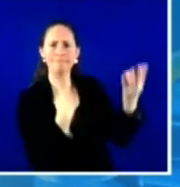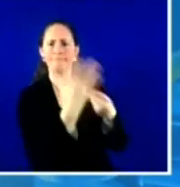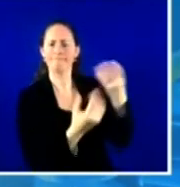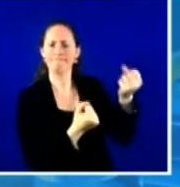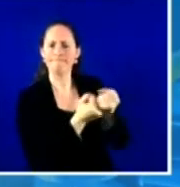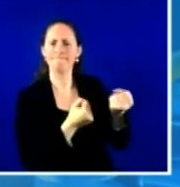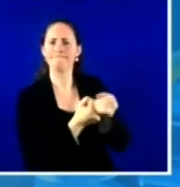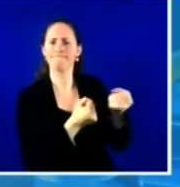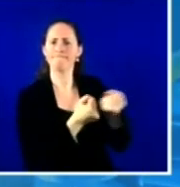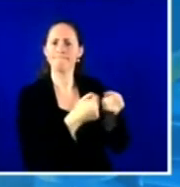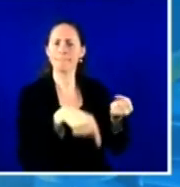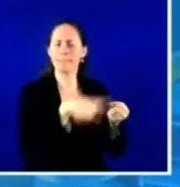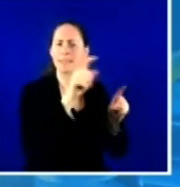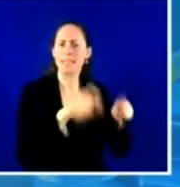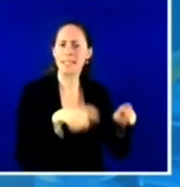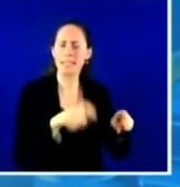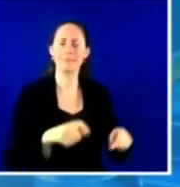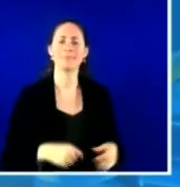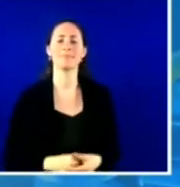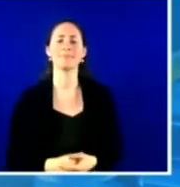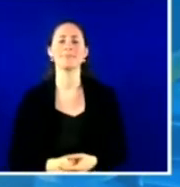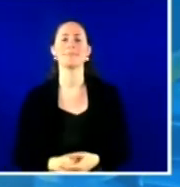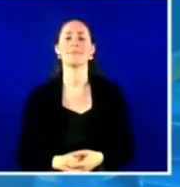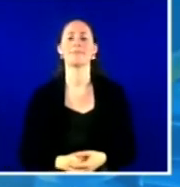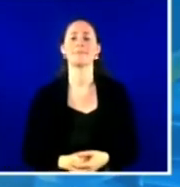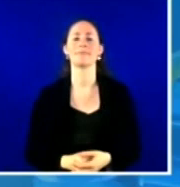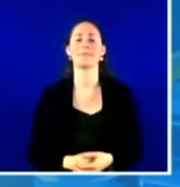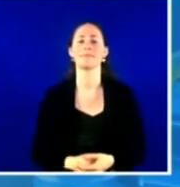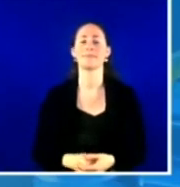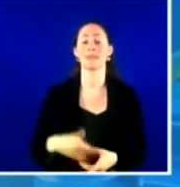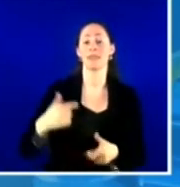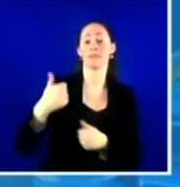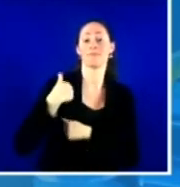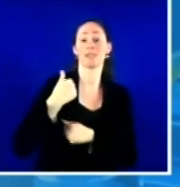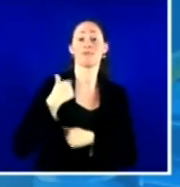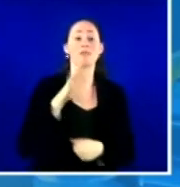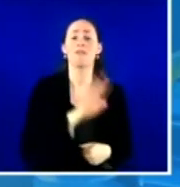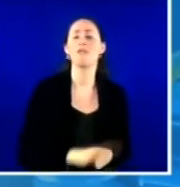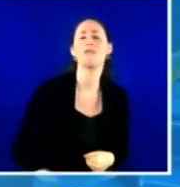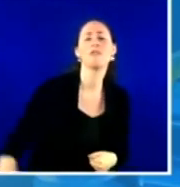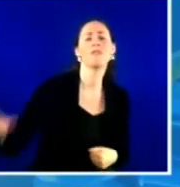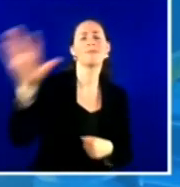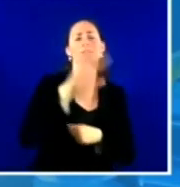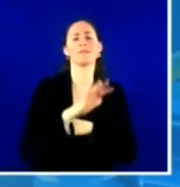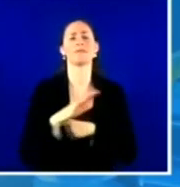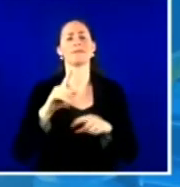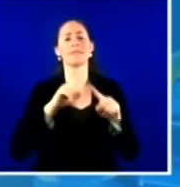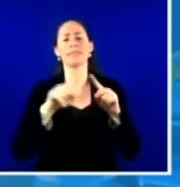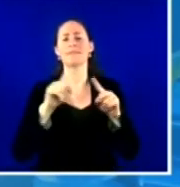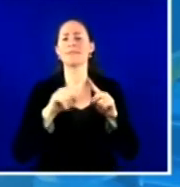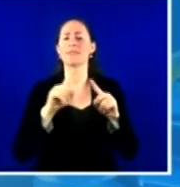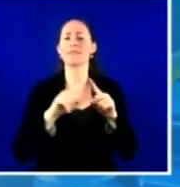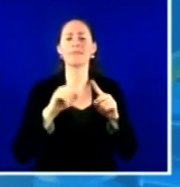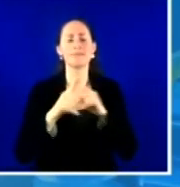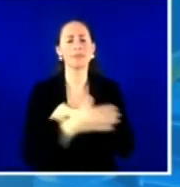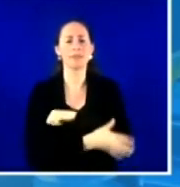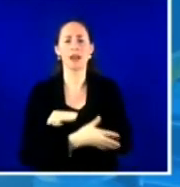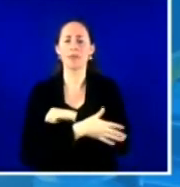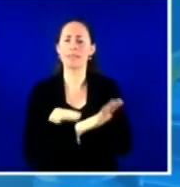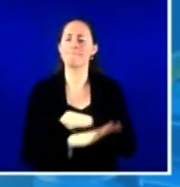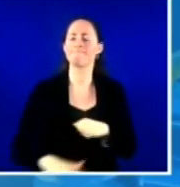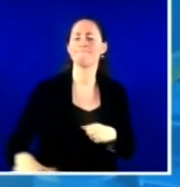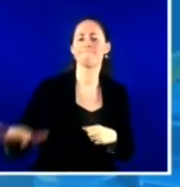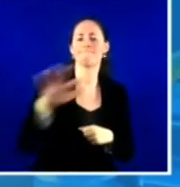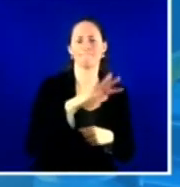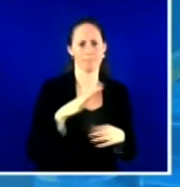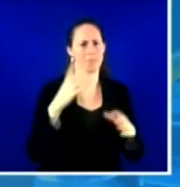across Alabama, the northern and central areas of Alabama. And so it's a diverse population in terms